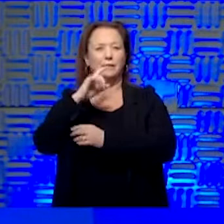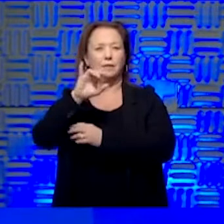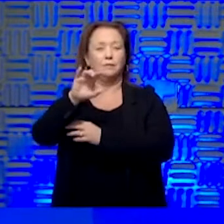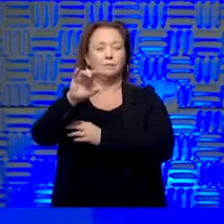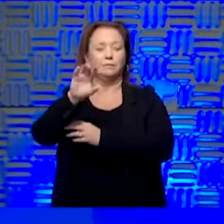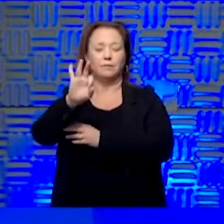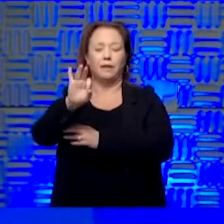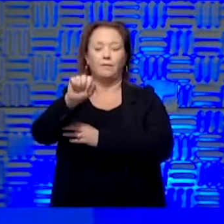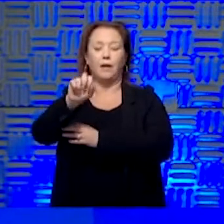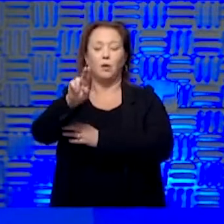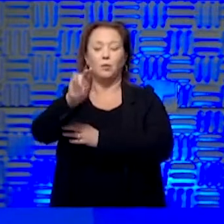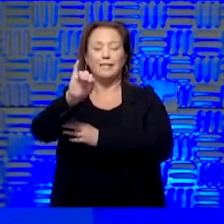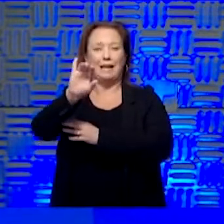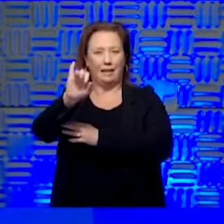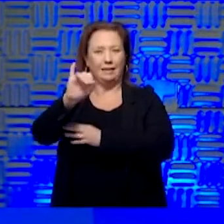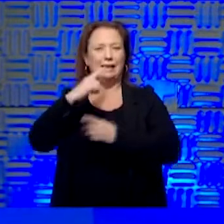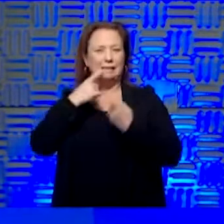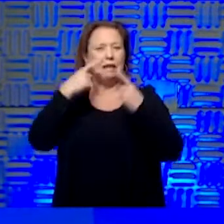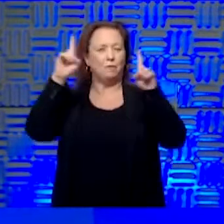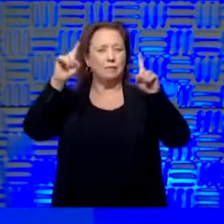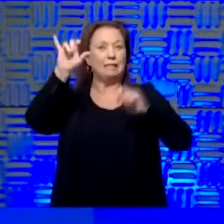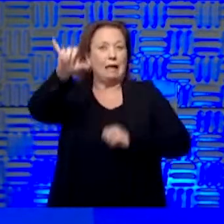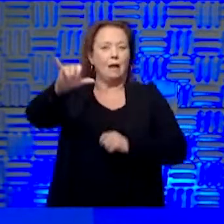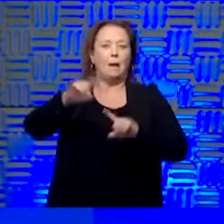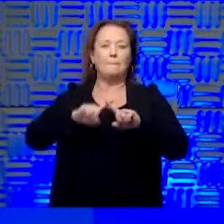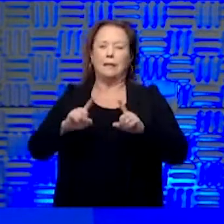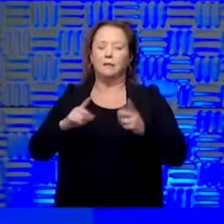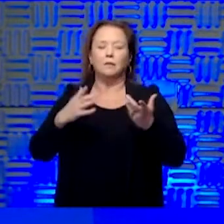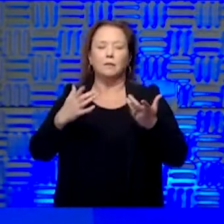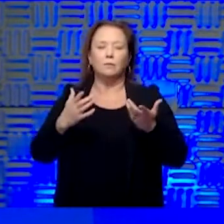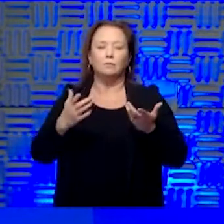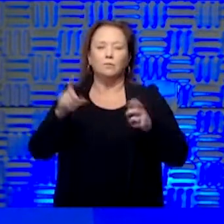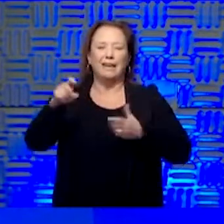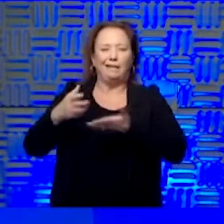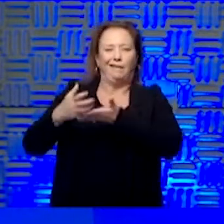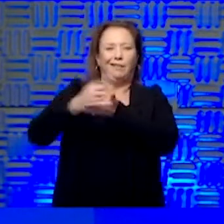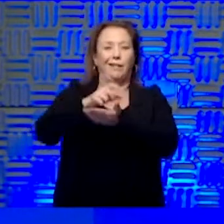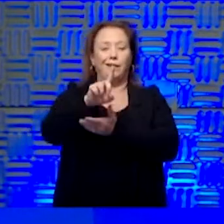but we still have to look for that and get that data.